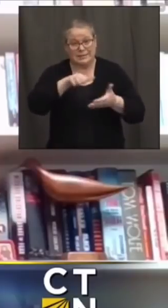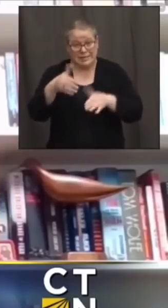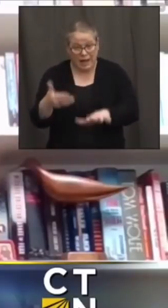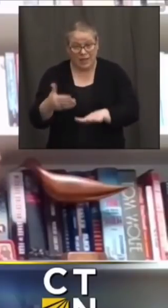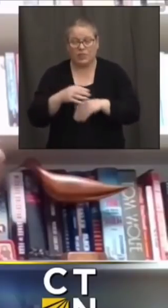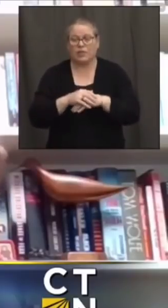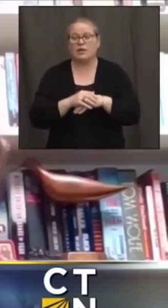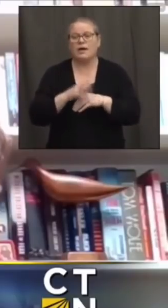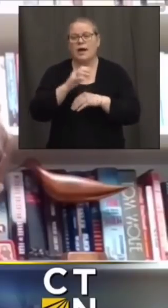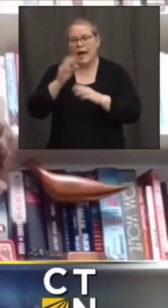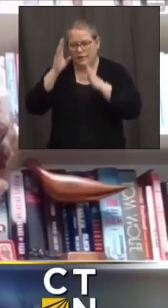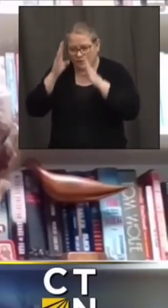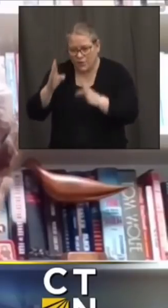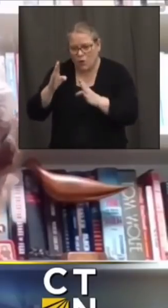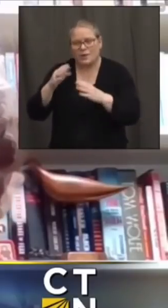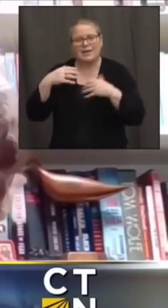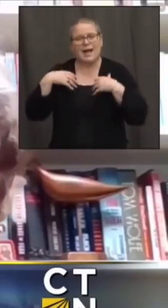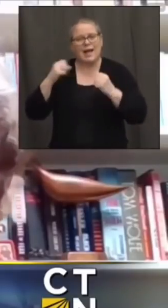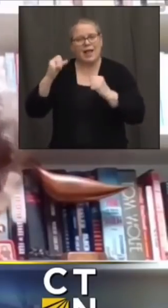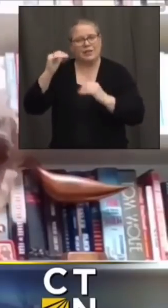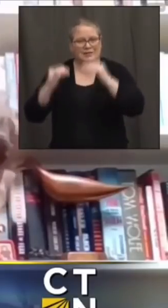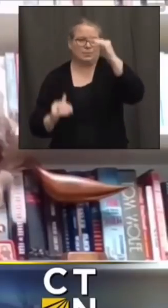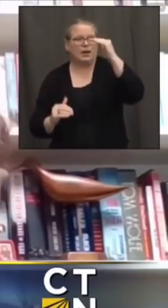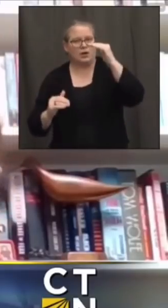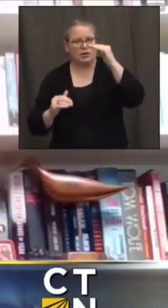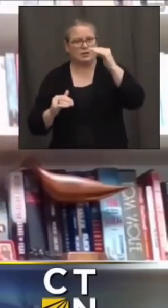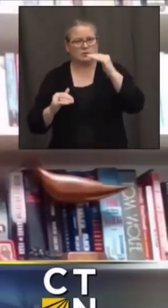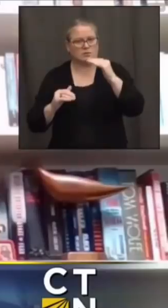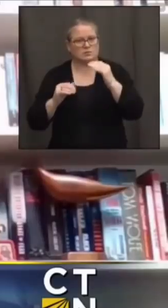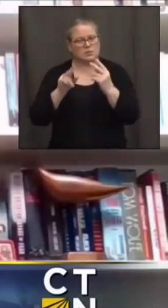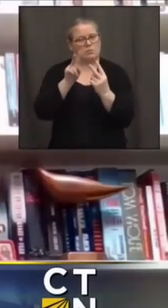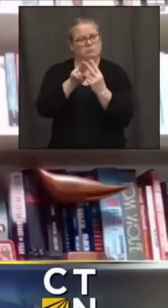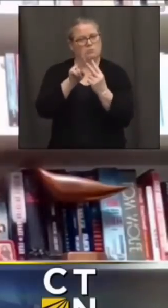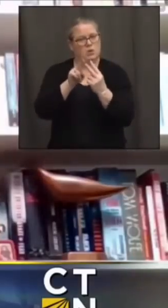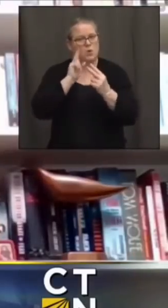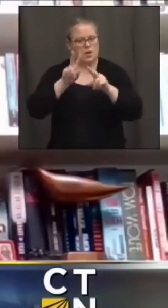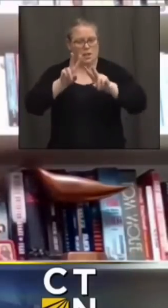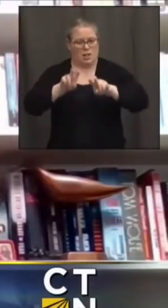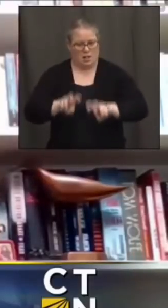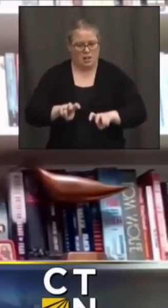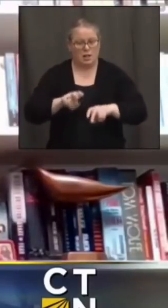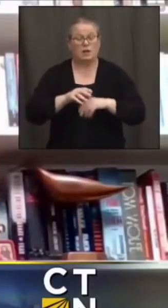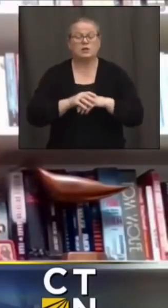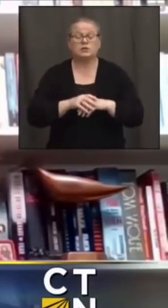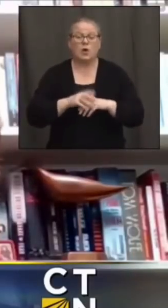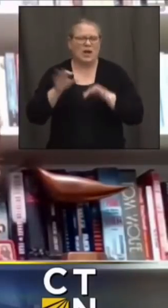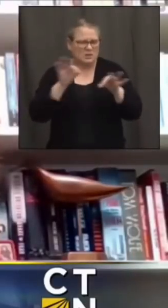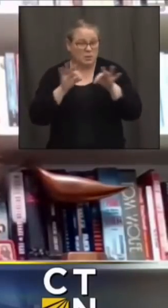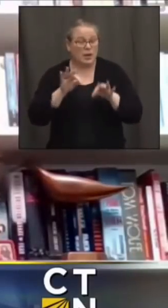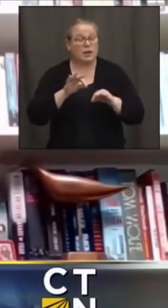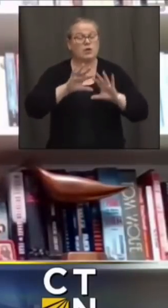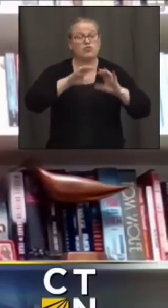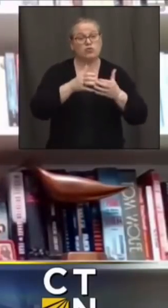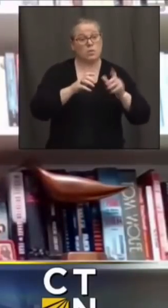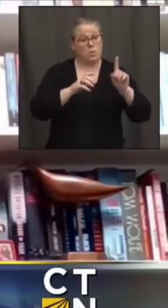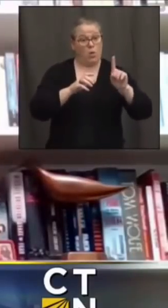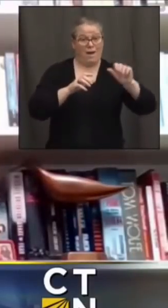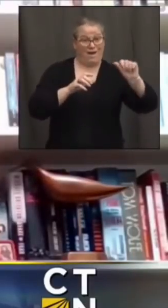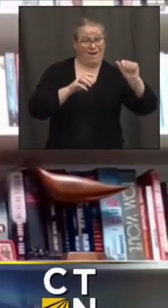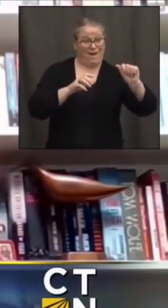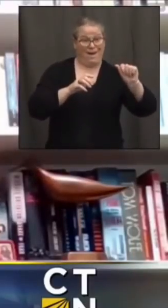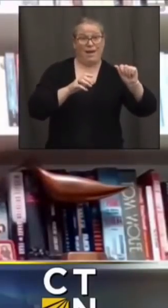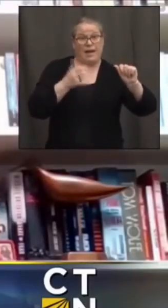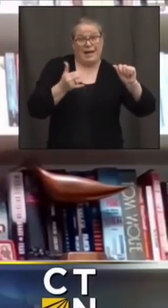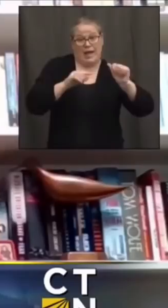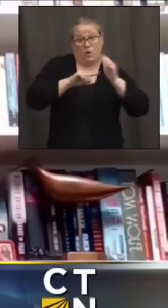and then i'll point to kind of how we did the transition from 1a to 1b um you might recall that originally